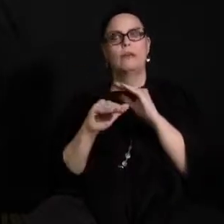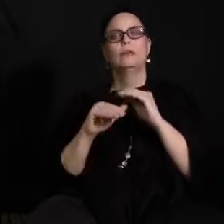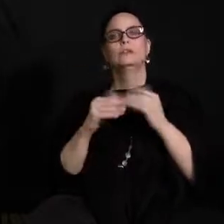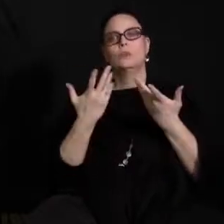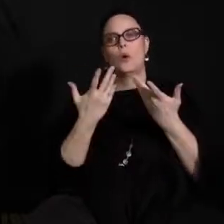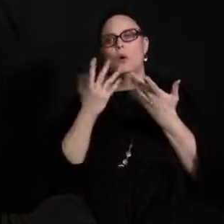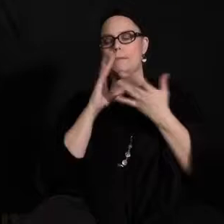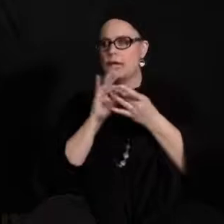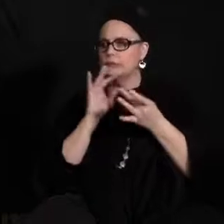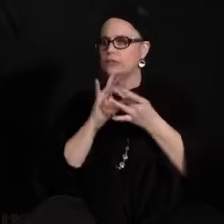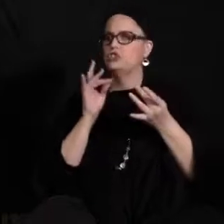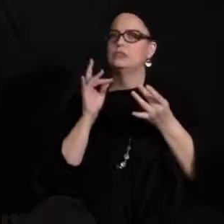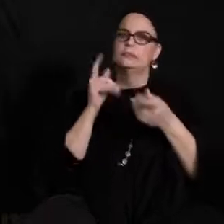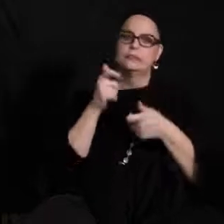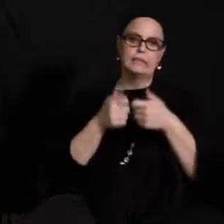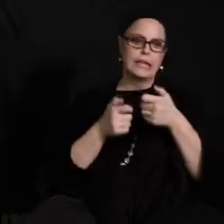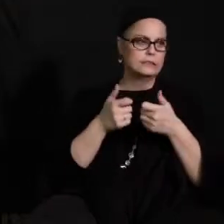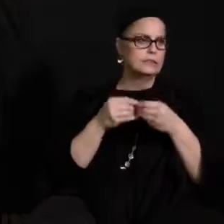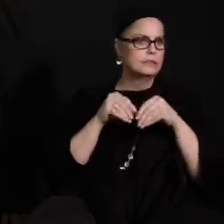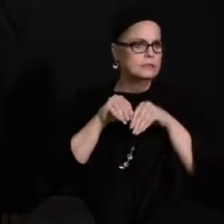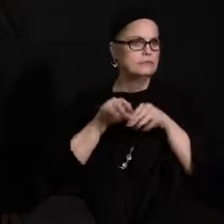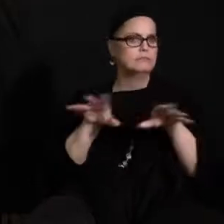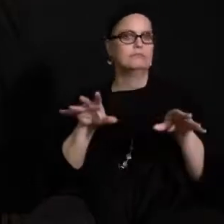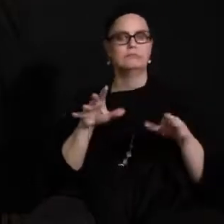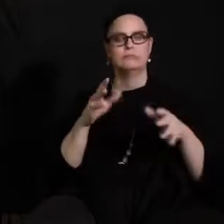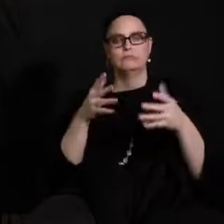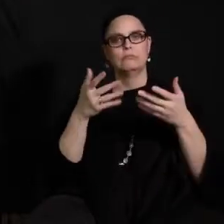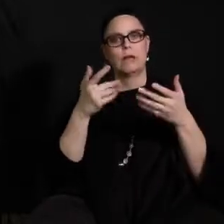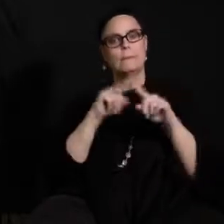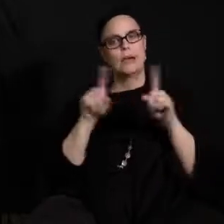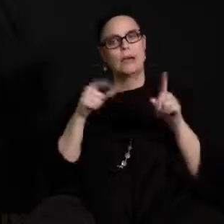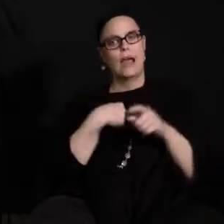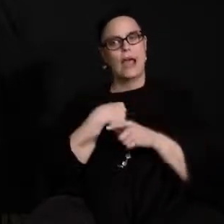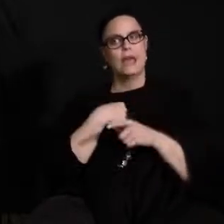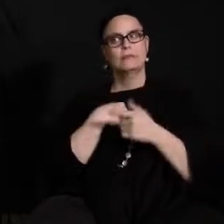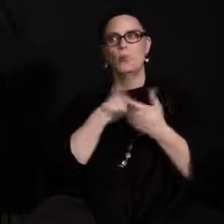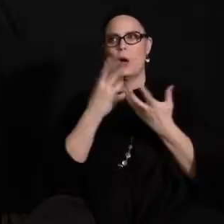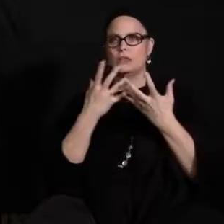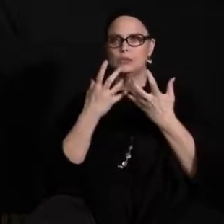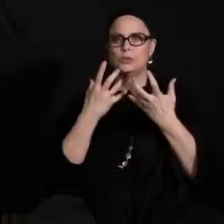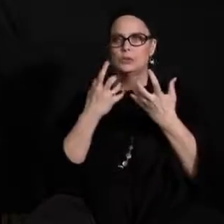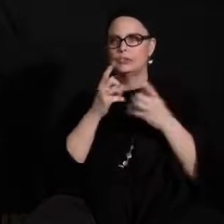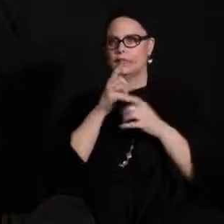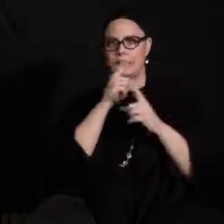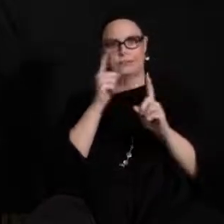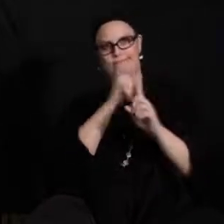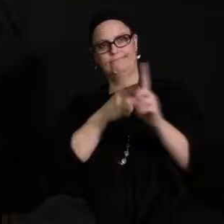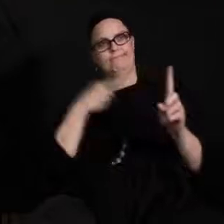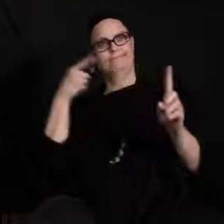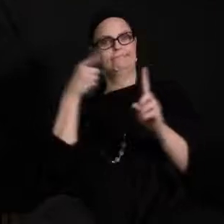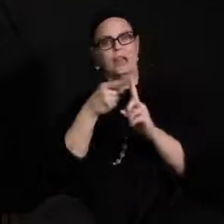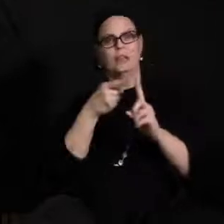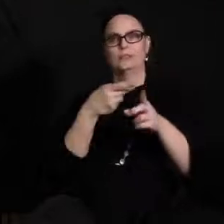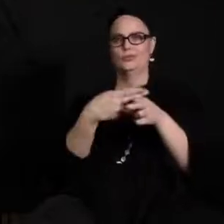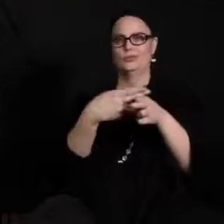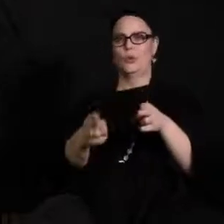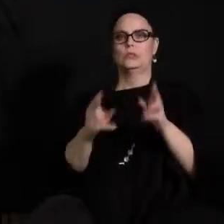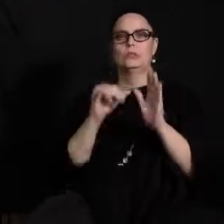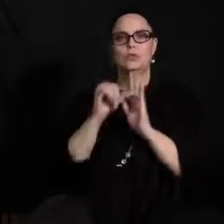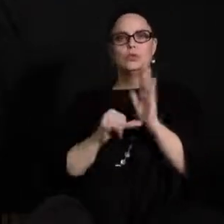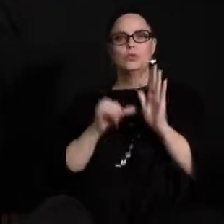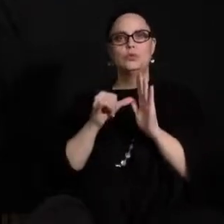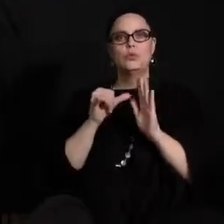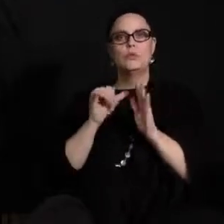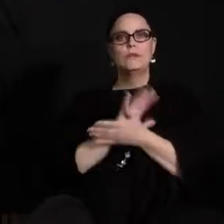messages and we're emailing and texting families as well. But I've found to cut through the clutter to get to the bottom line. I'm doing a quick YouTube video of myself